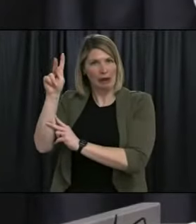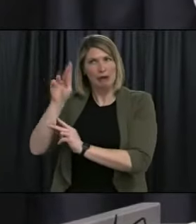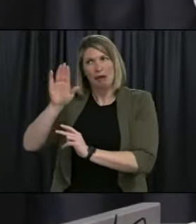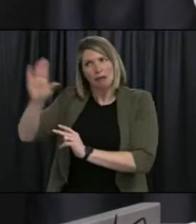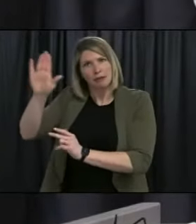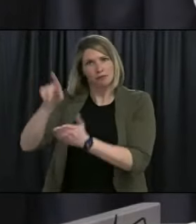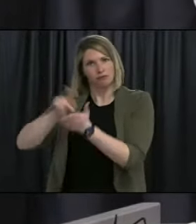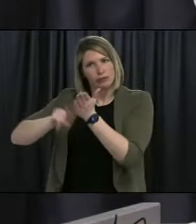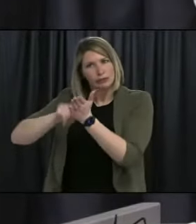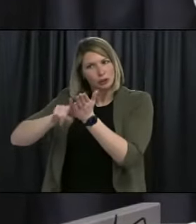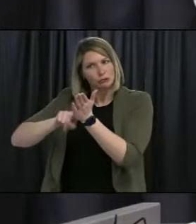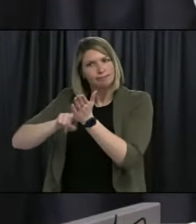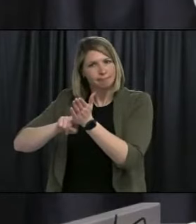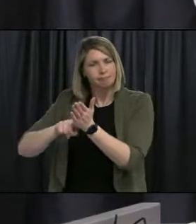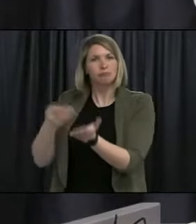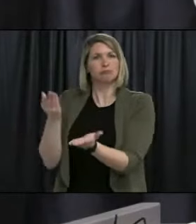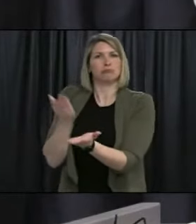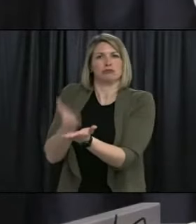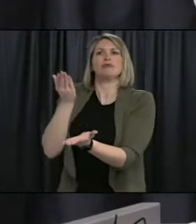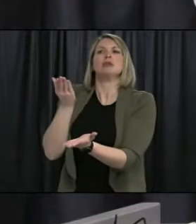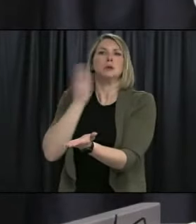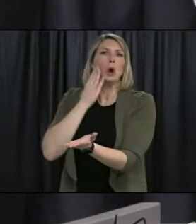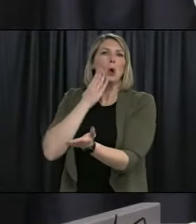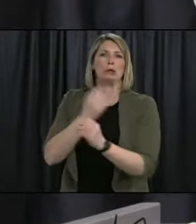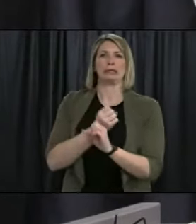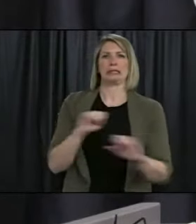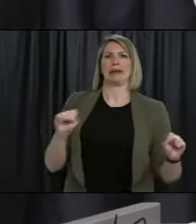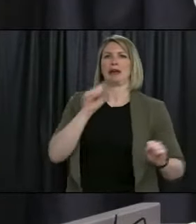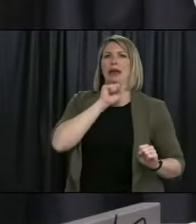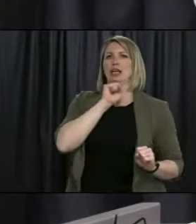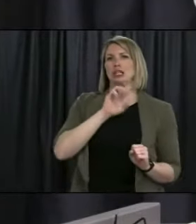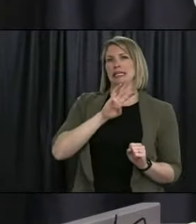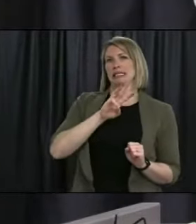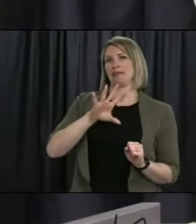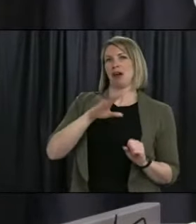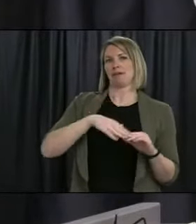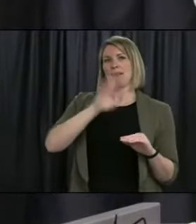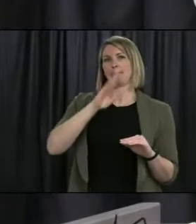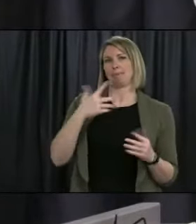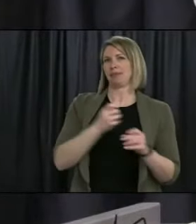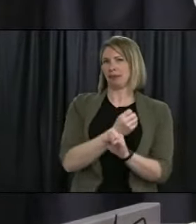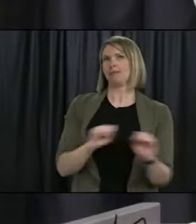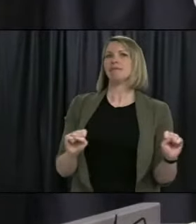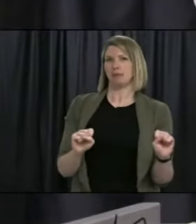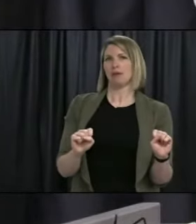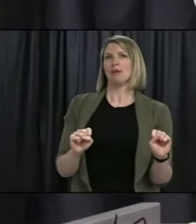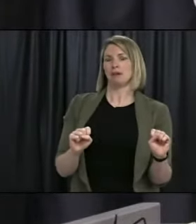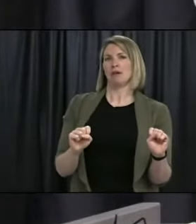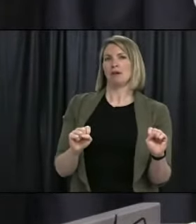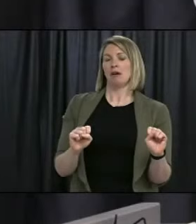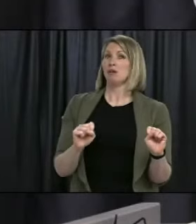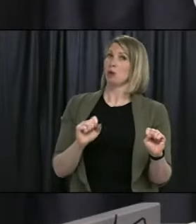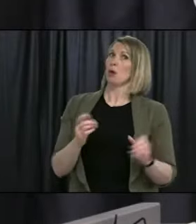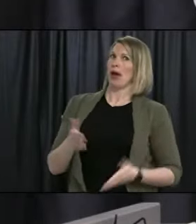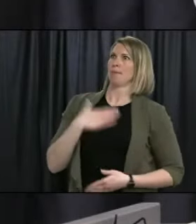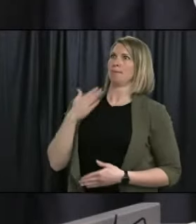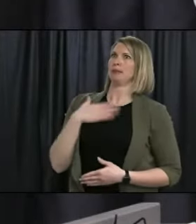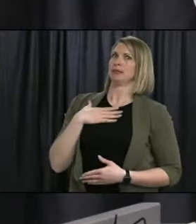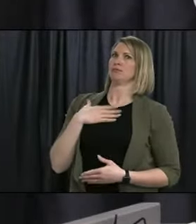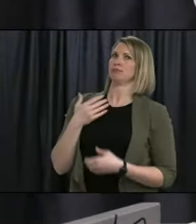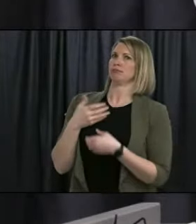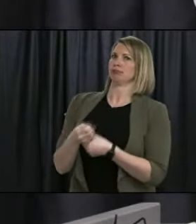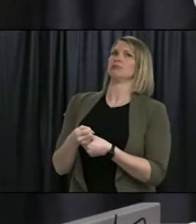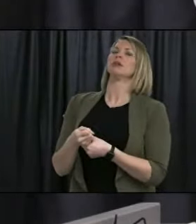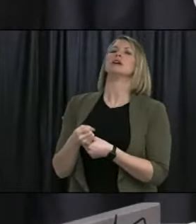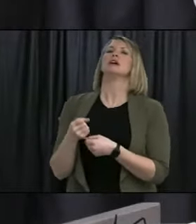vaccine in older adults, particularly against severe COVID-19 disease and hospitalization. We are also pleased that Moderna is